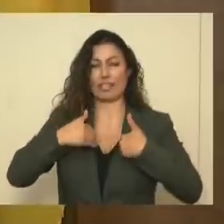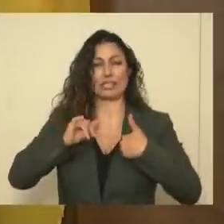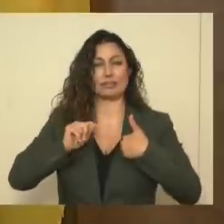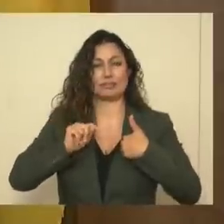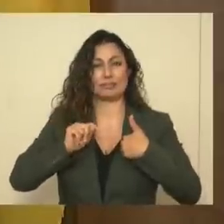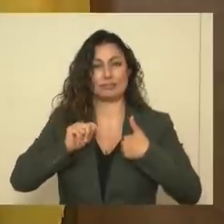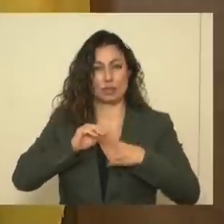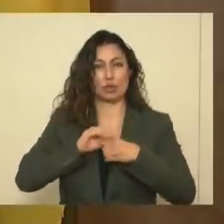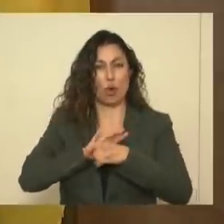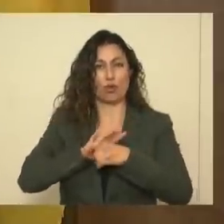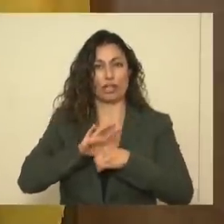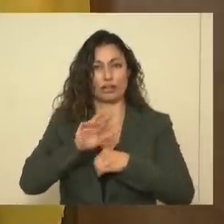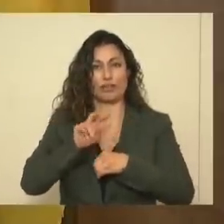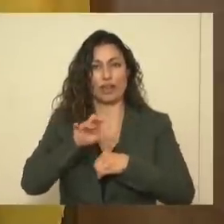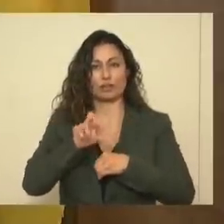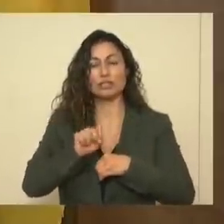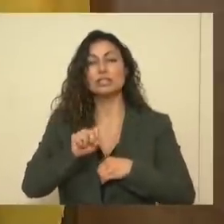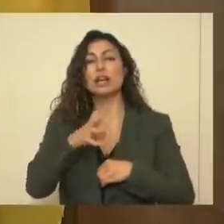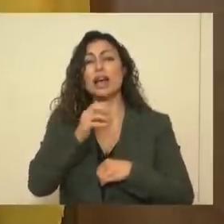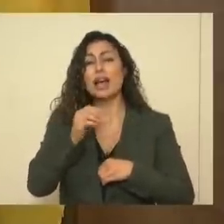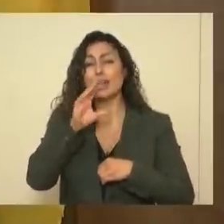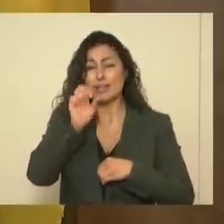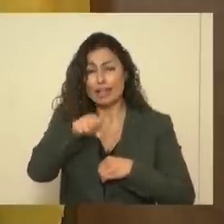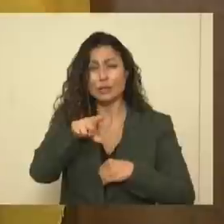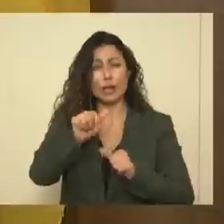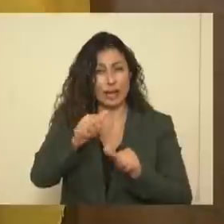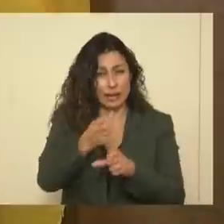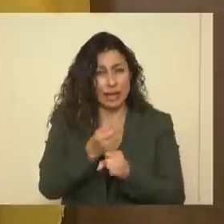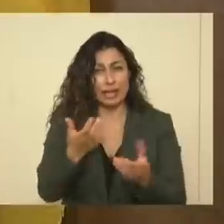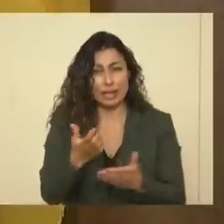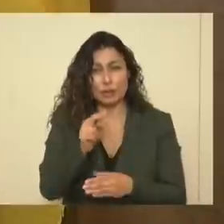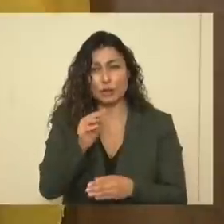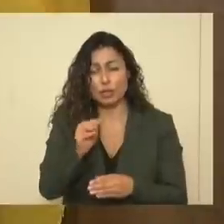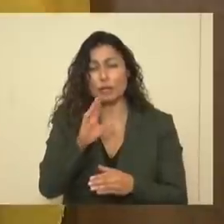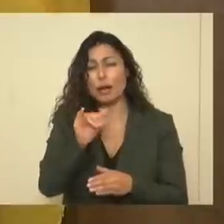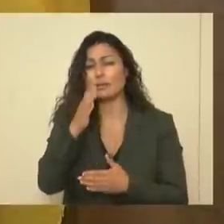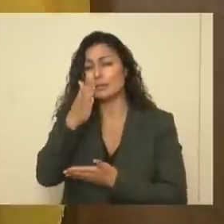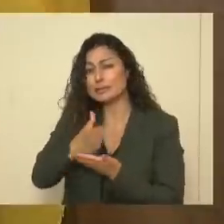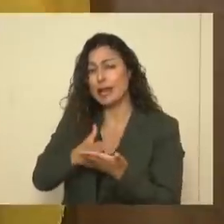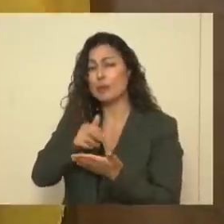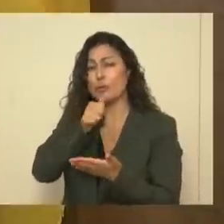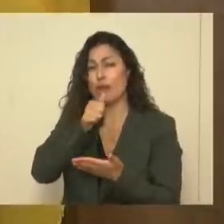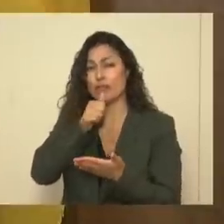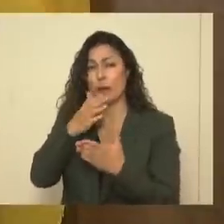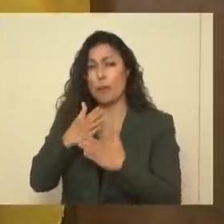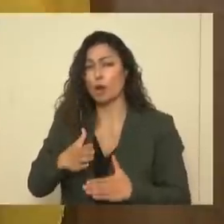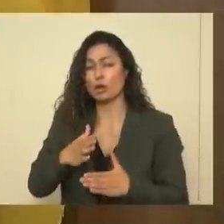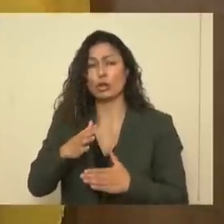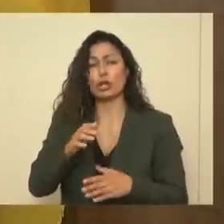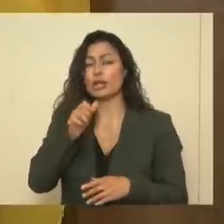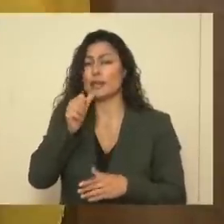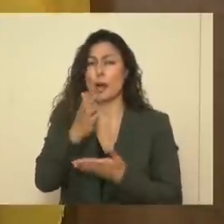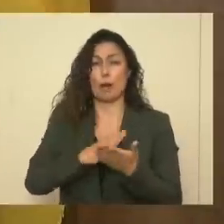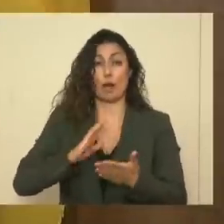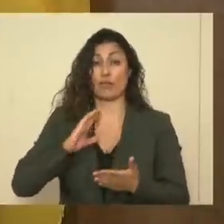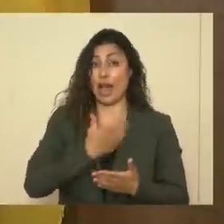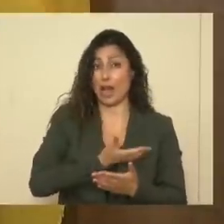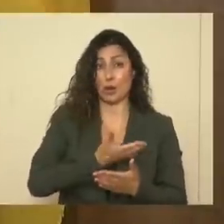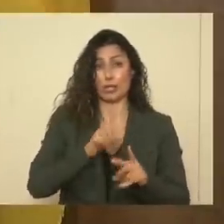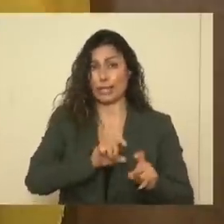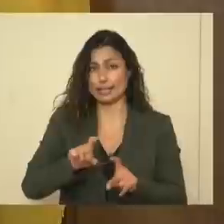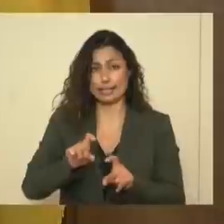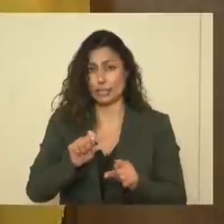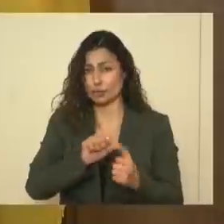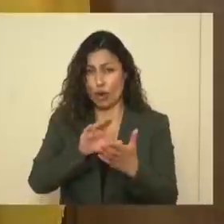And yes, we know that you can get that available in New Mexico now by some private partners. It's not part of our overall testing